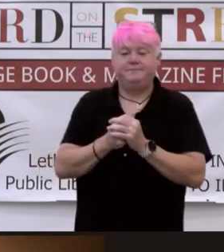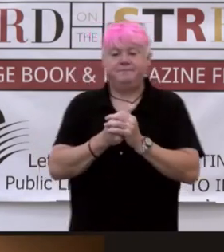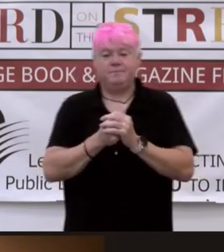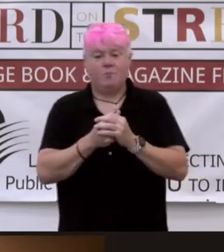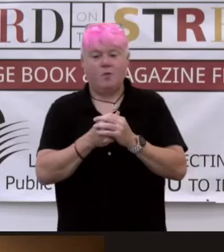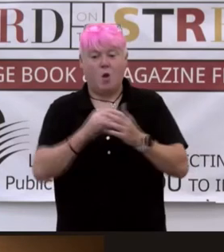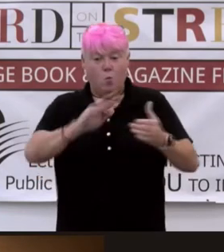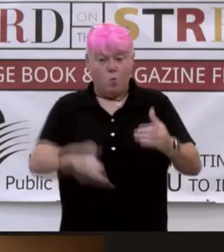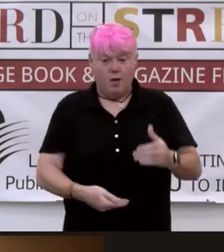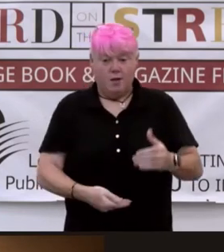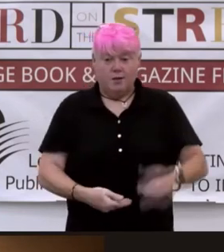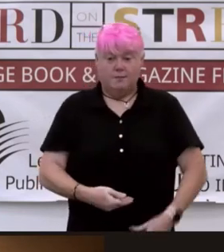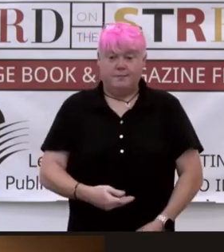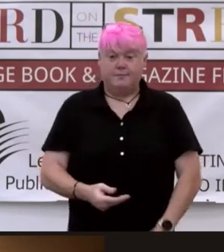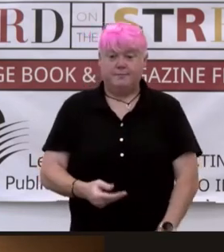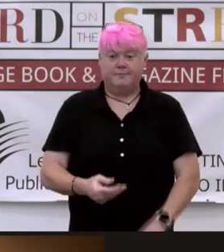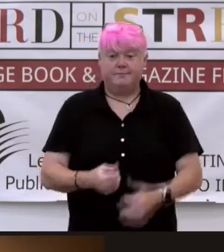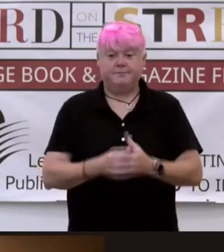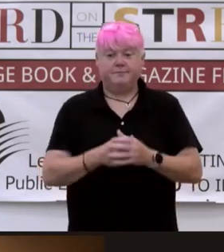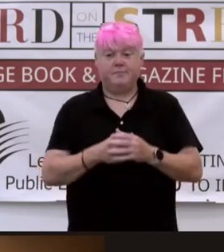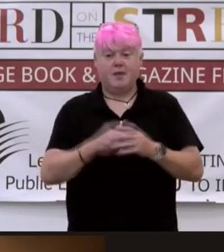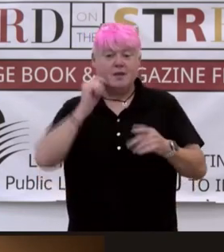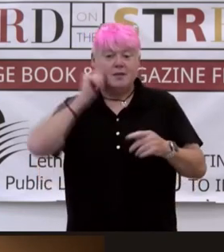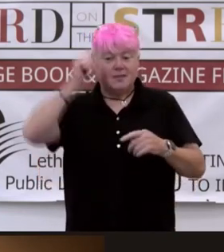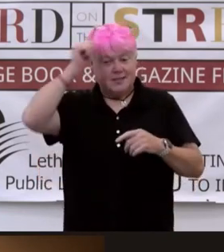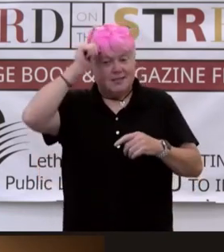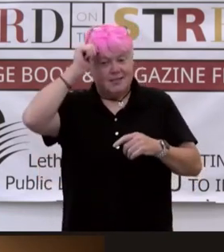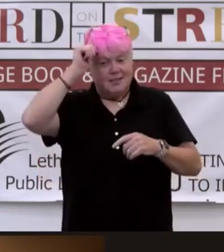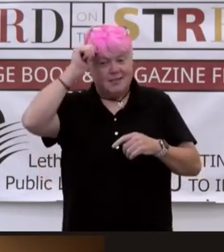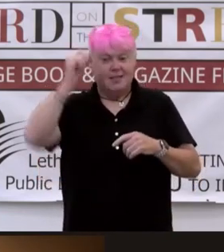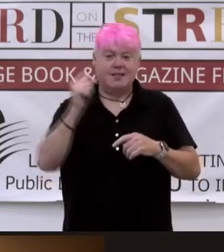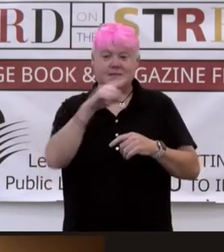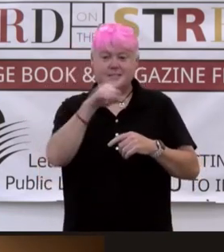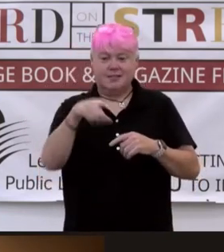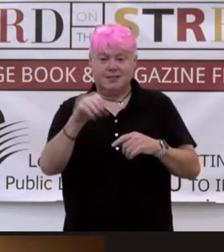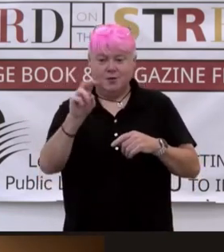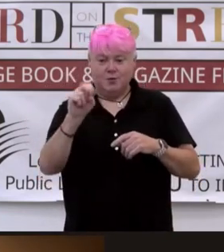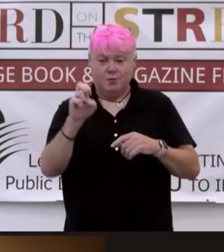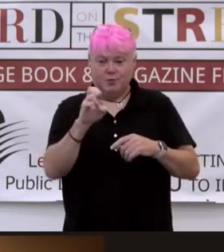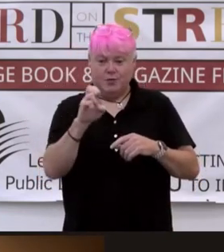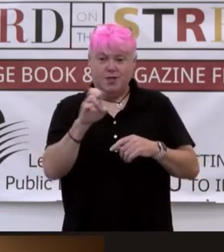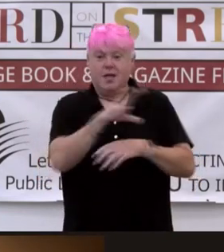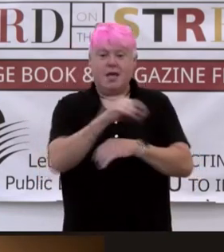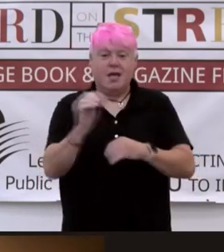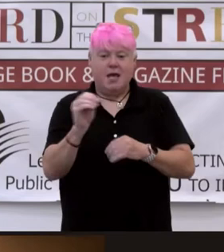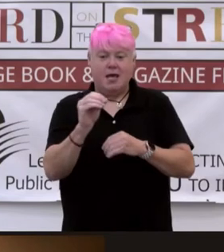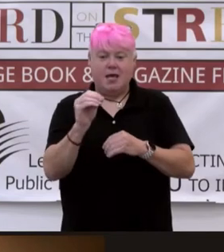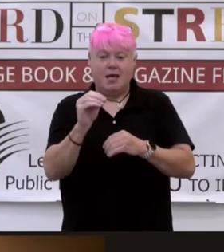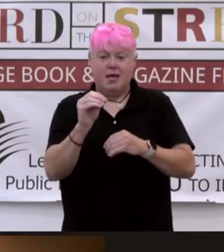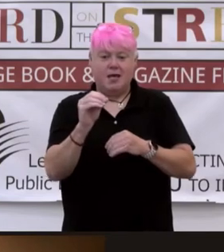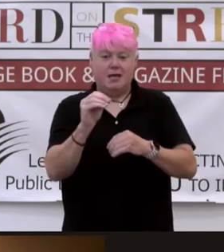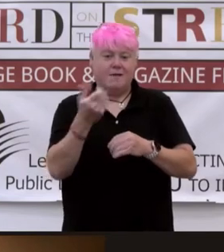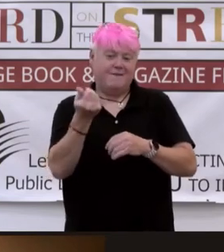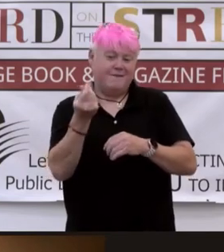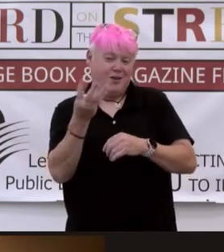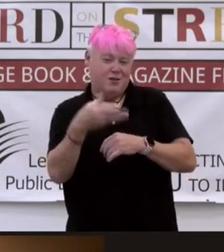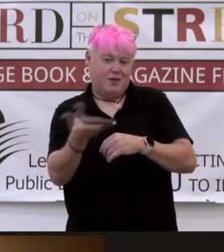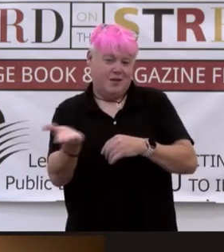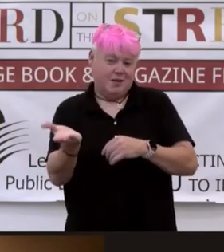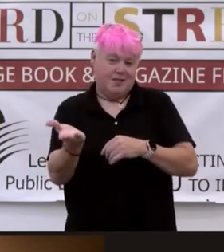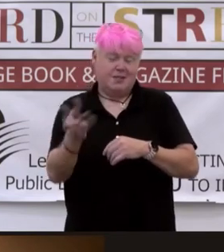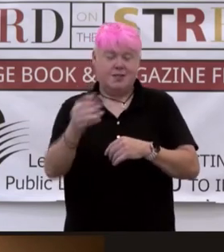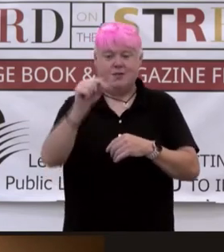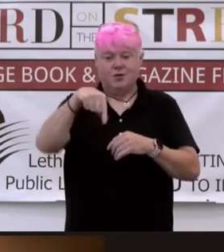again to Wharton Street Teen Zone, and just a few, I guess, housekeeping things. There is a Q